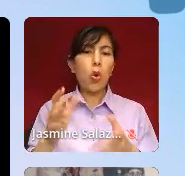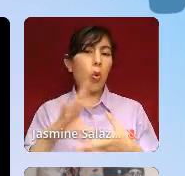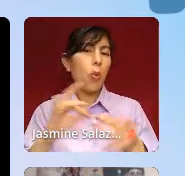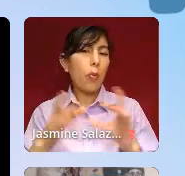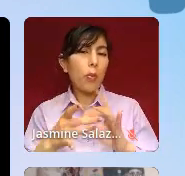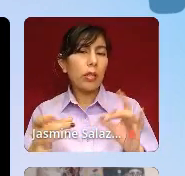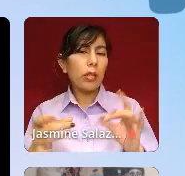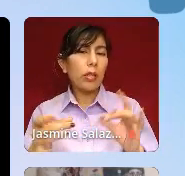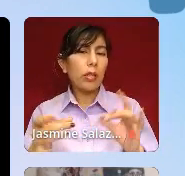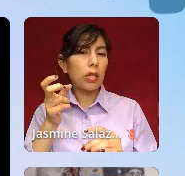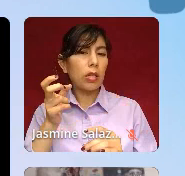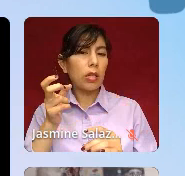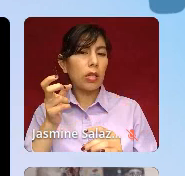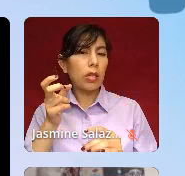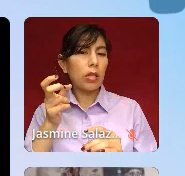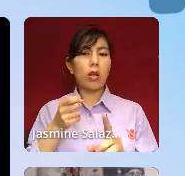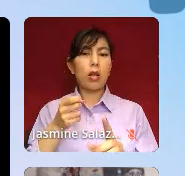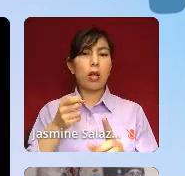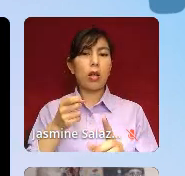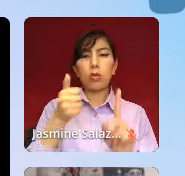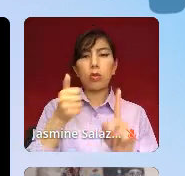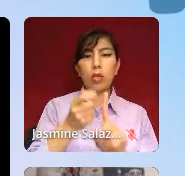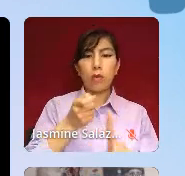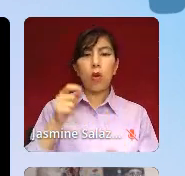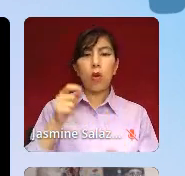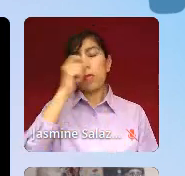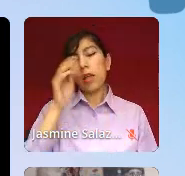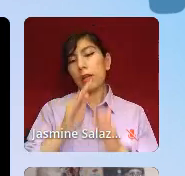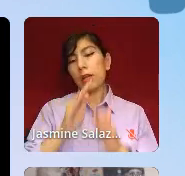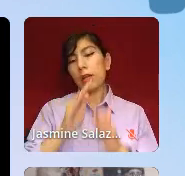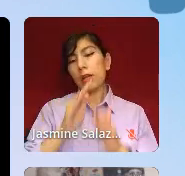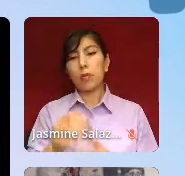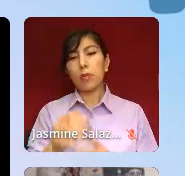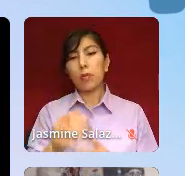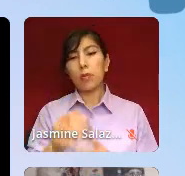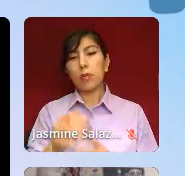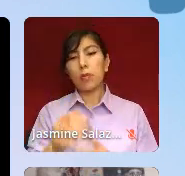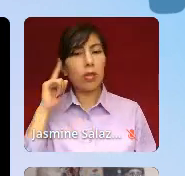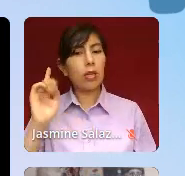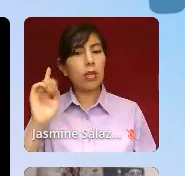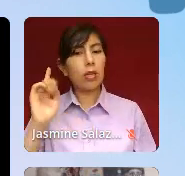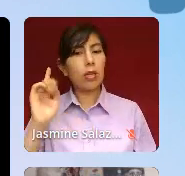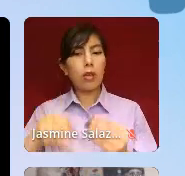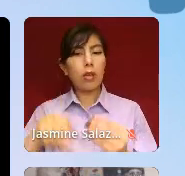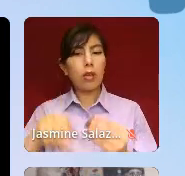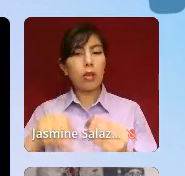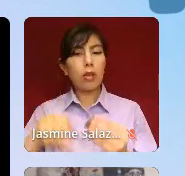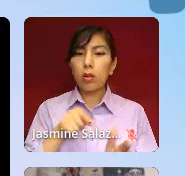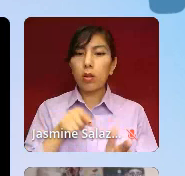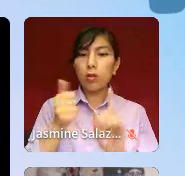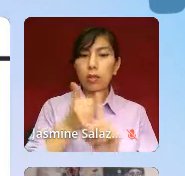suicide from the black community? Why do you think talking about suicide is still so taboo in the black community?